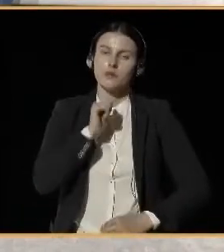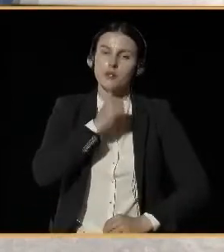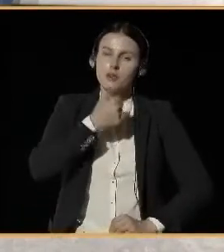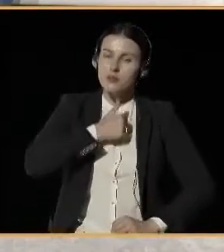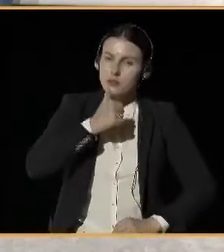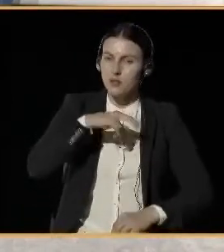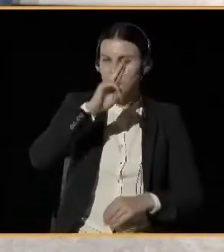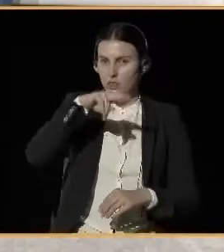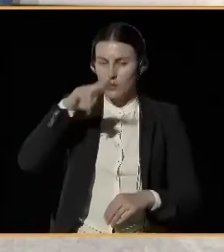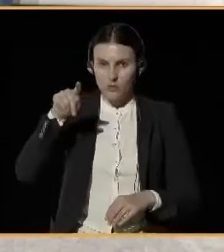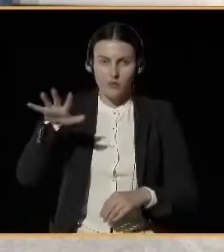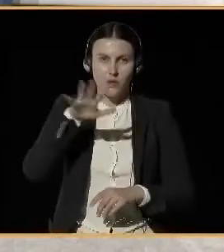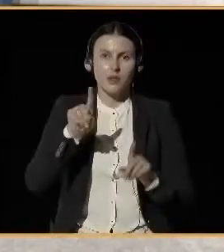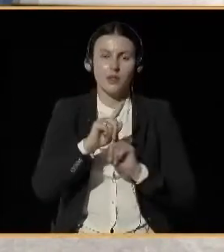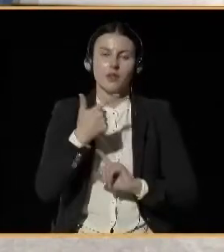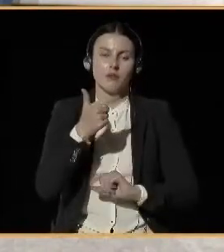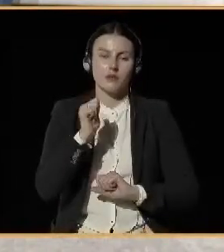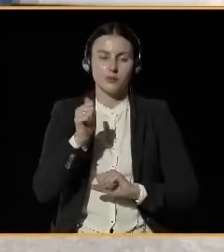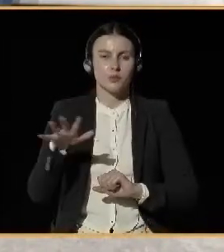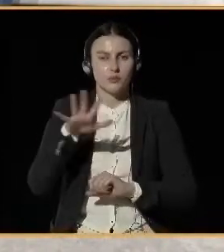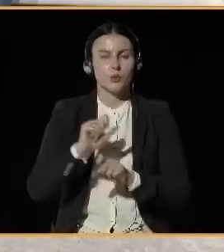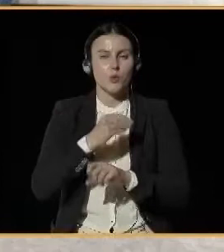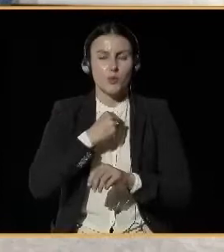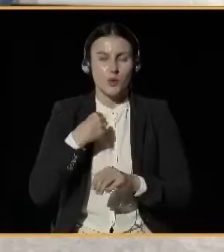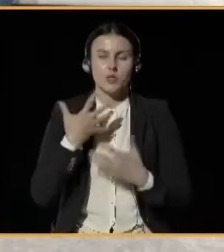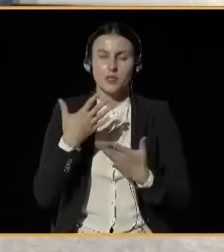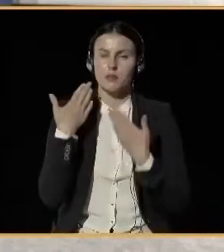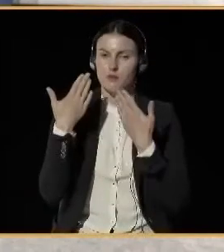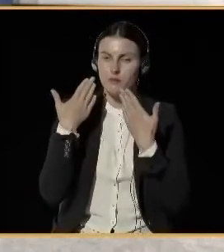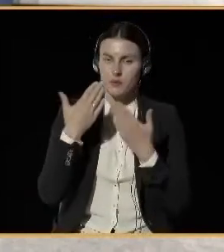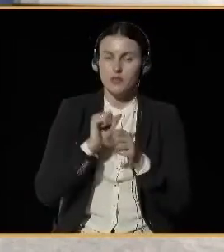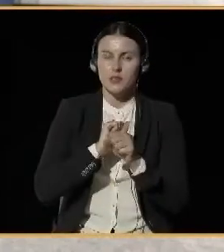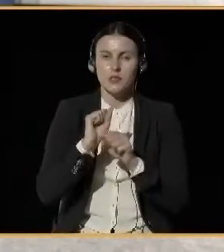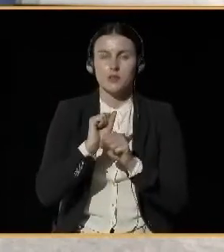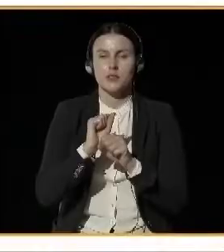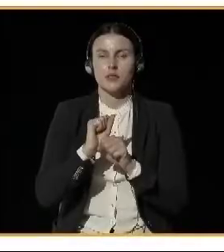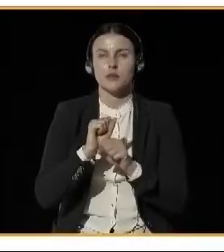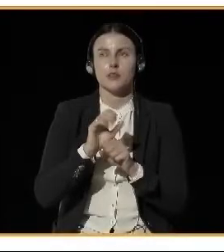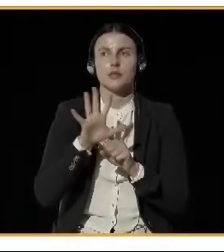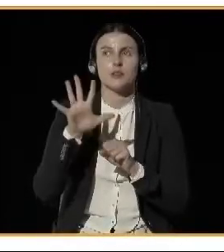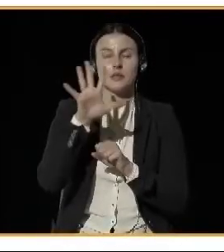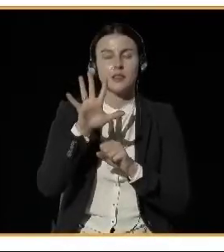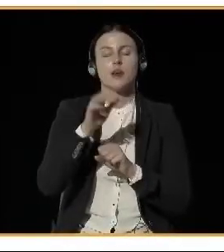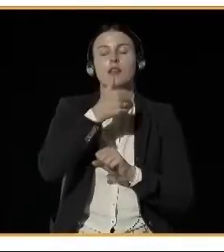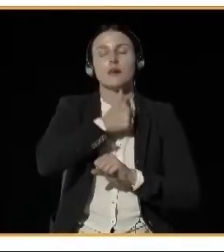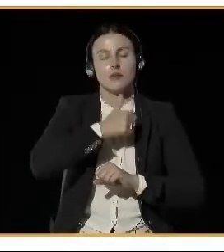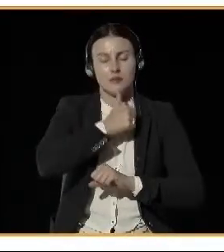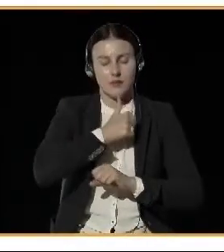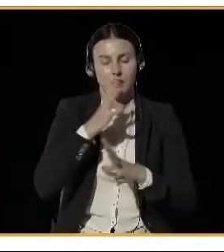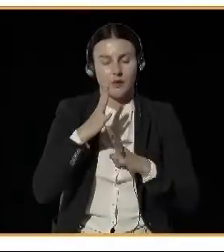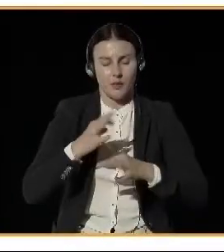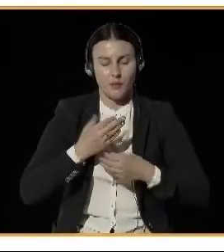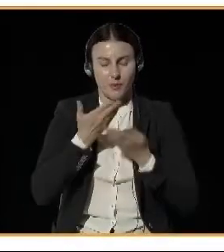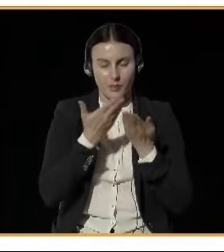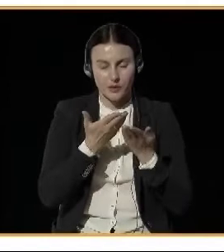Mrs. Fava Steiner's daughter from Iceland. I would like